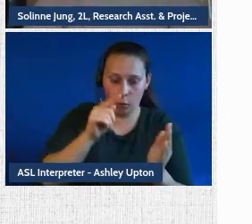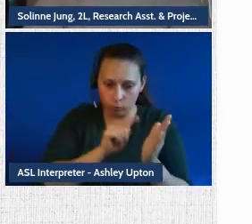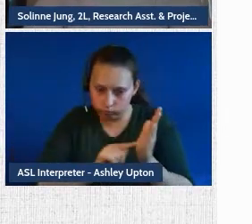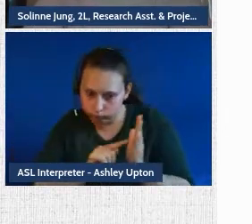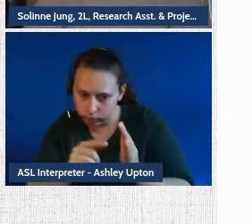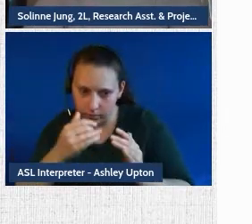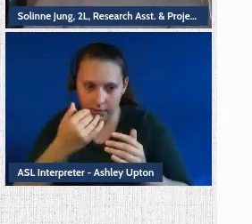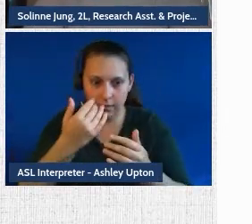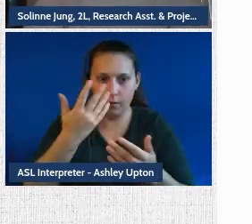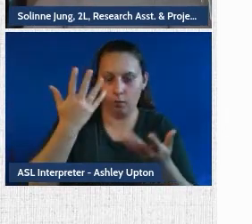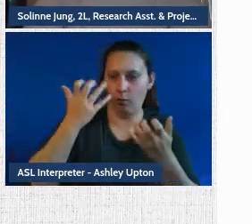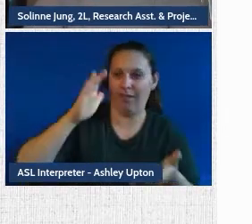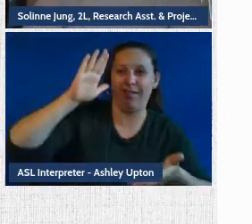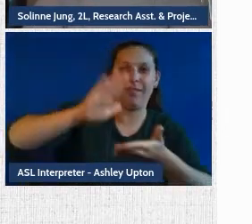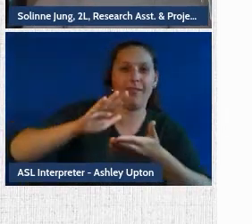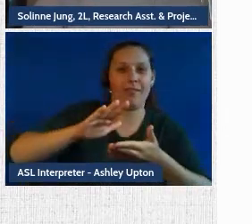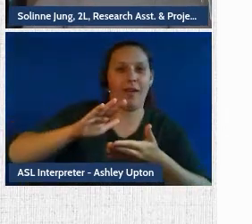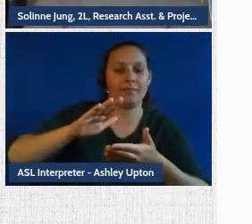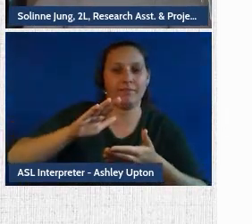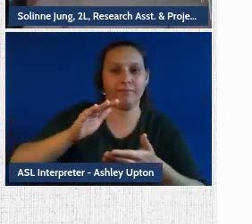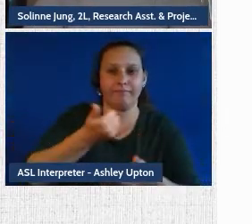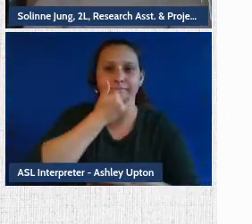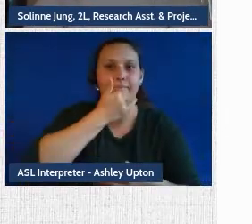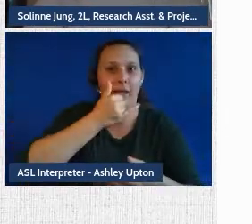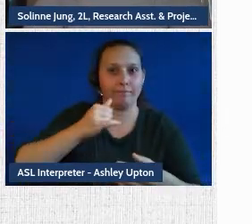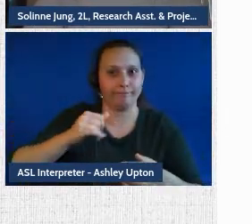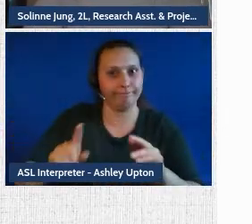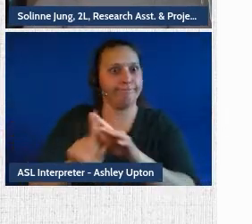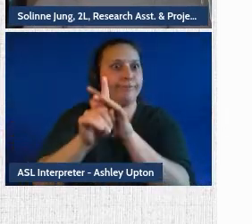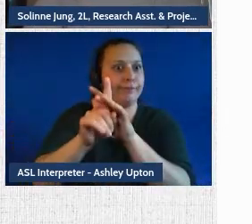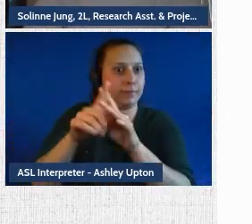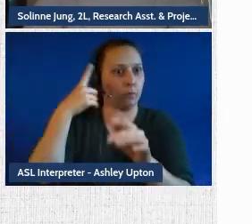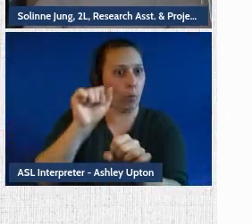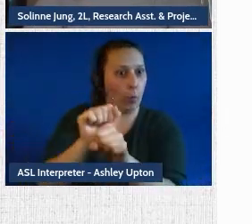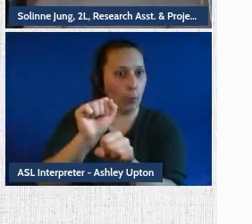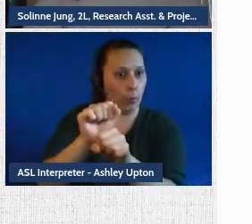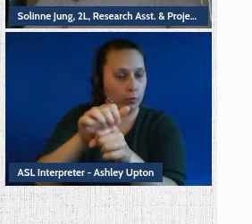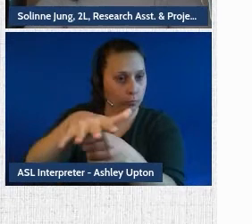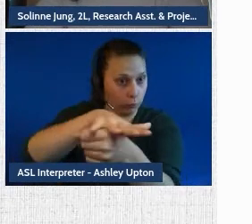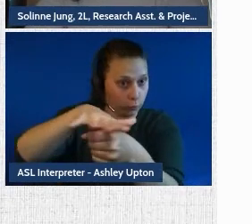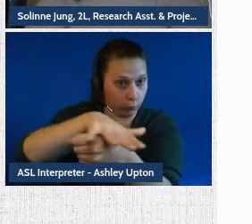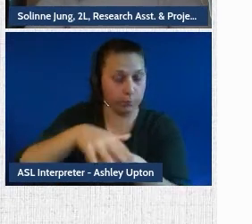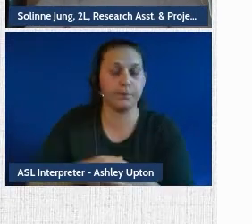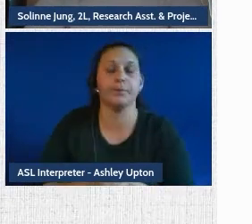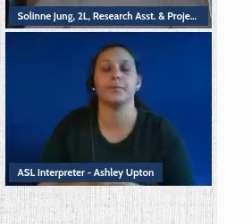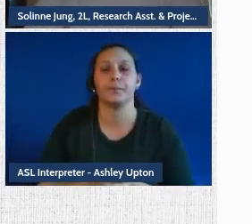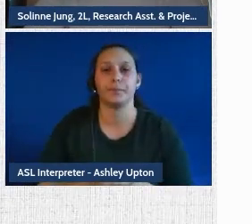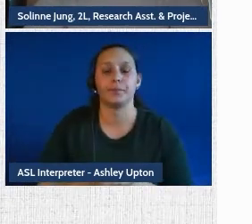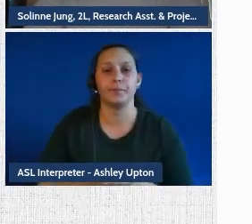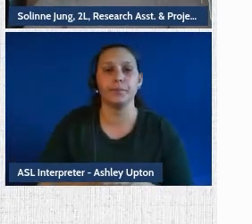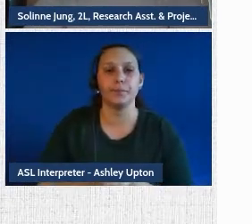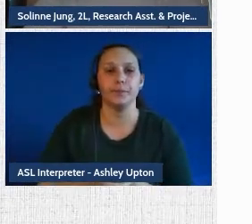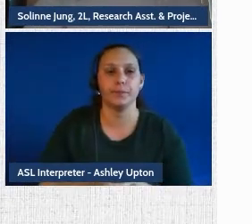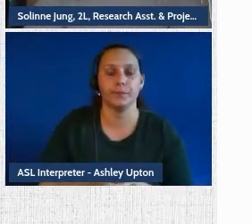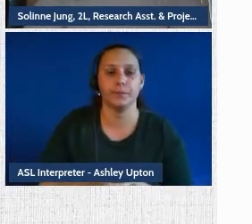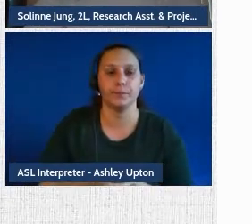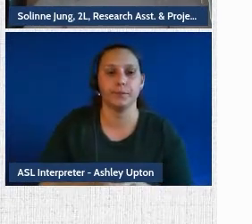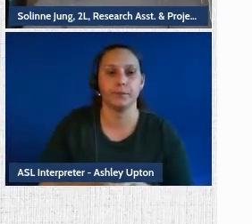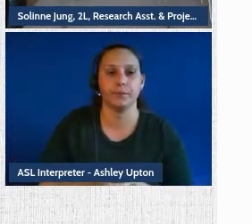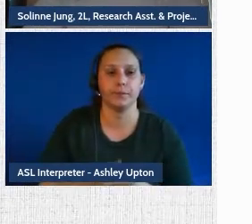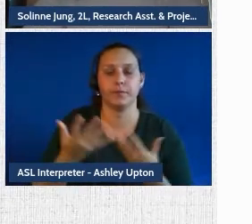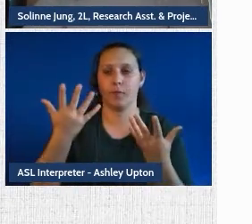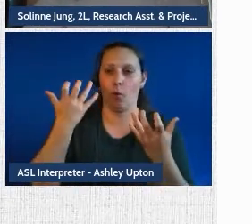potential flaws from occurring in the first place. And so overall in doing all this, we offer better understanding and